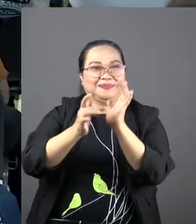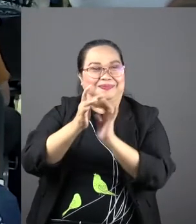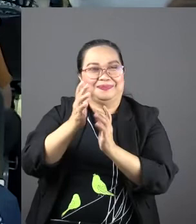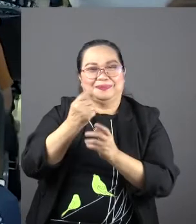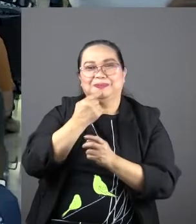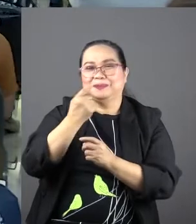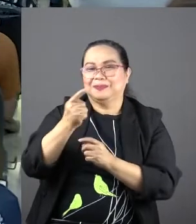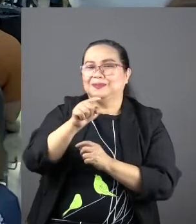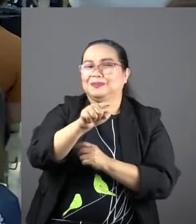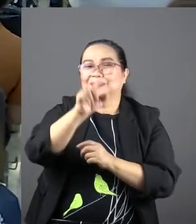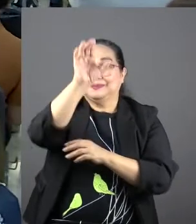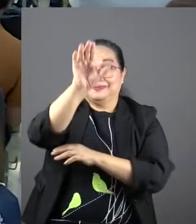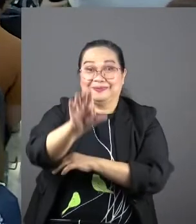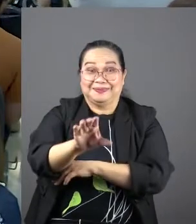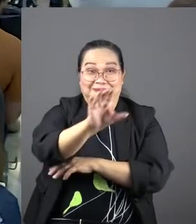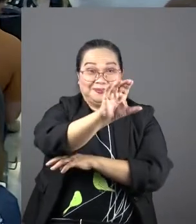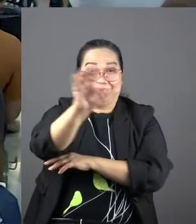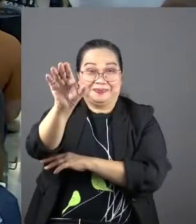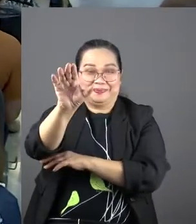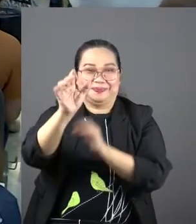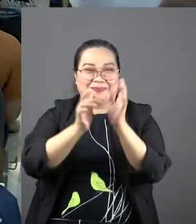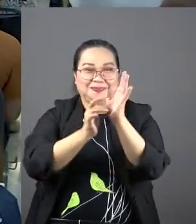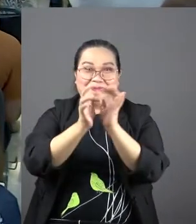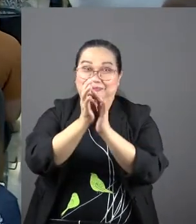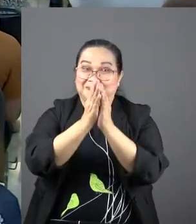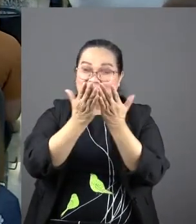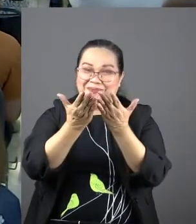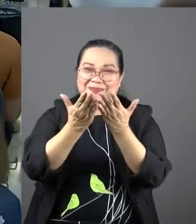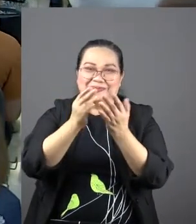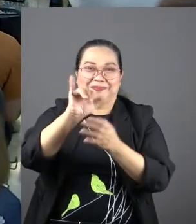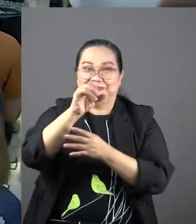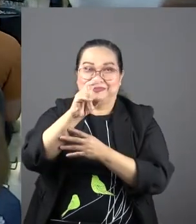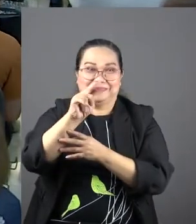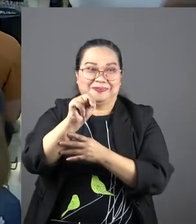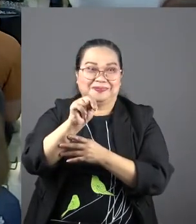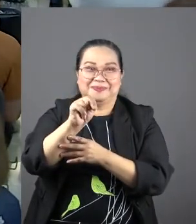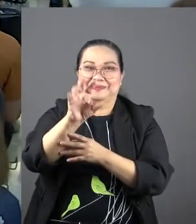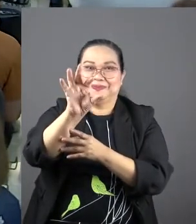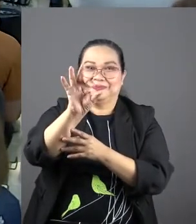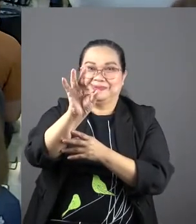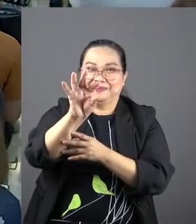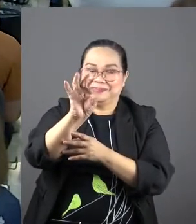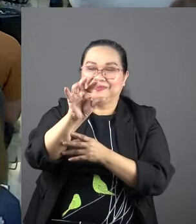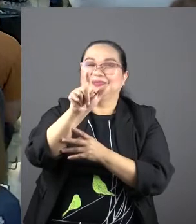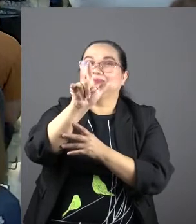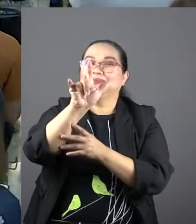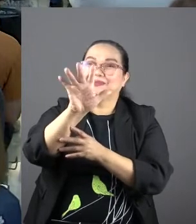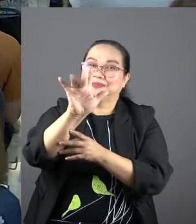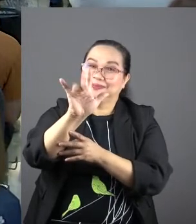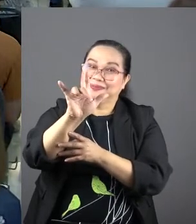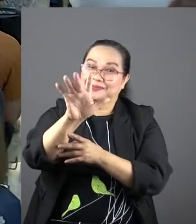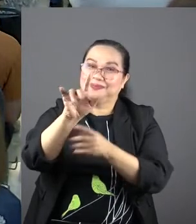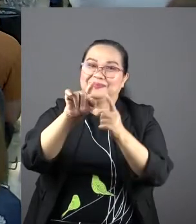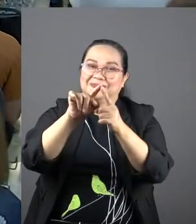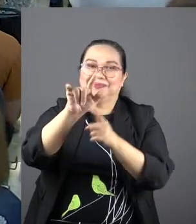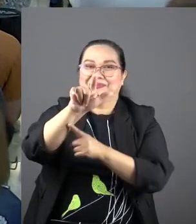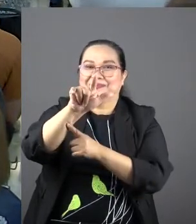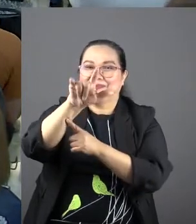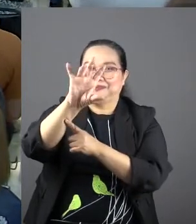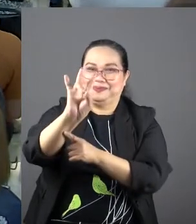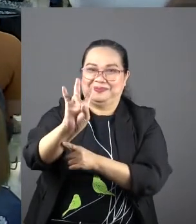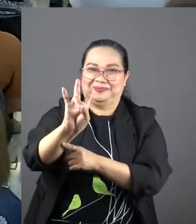endorsement at the cross happens and you can turn your Bibles there now to John 19 25 to 27.